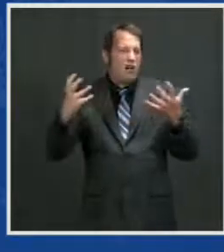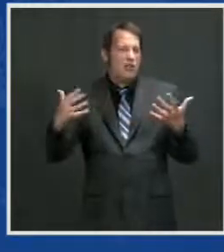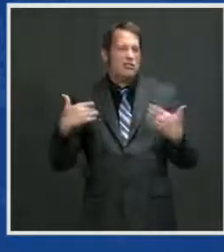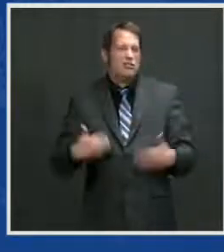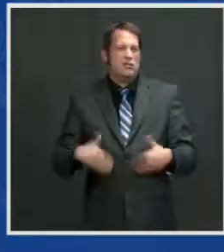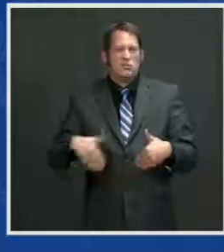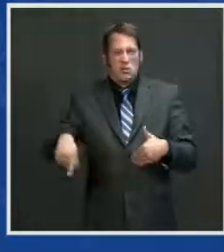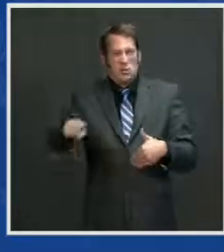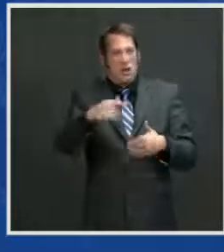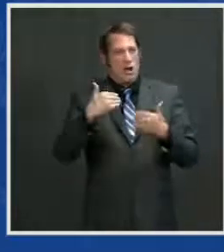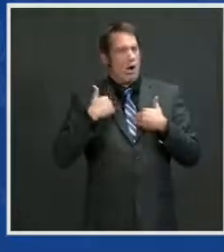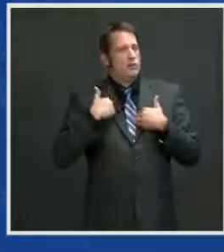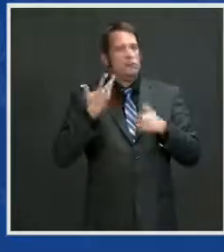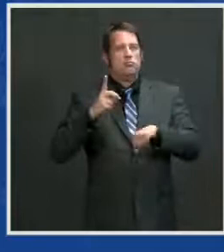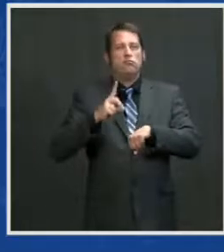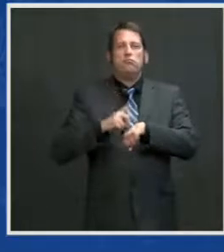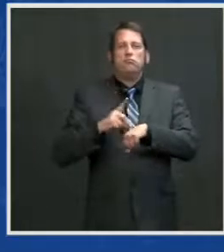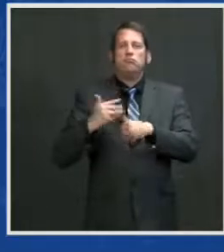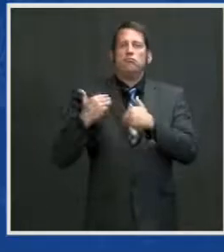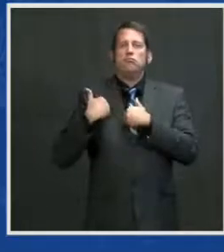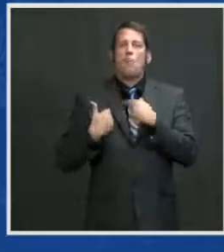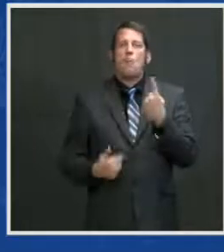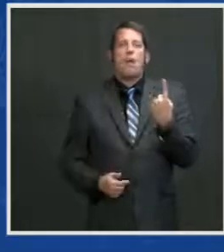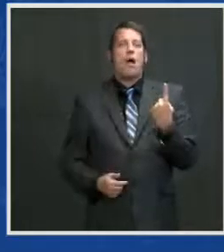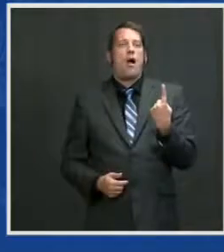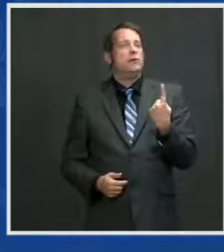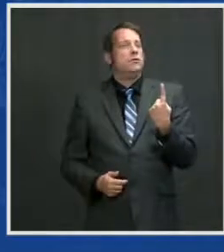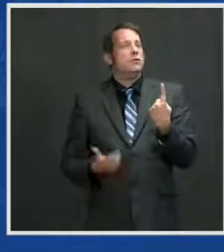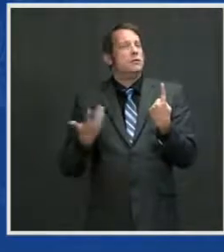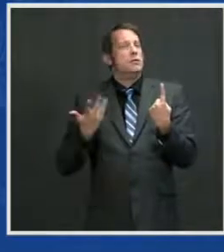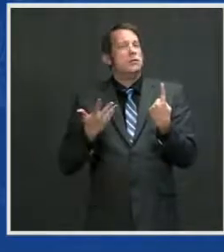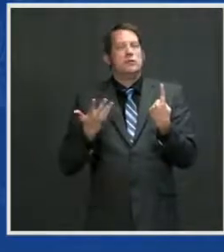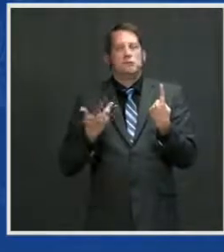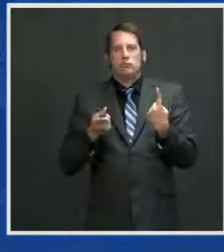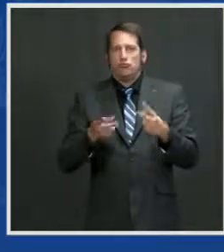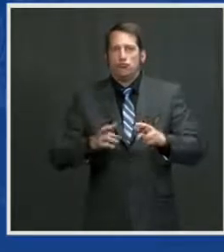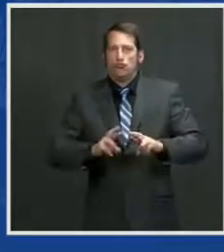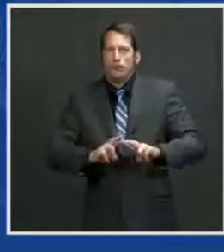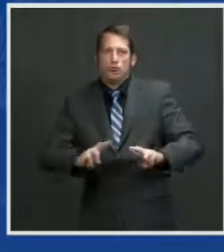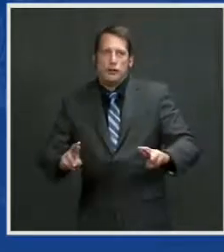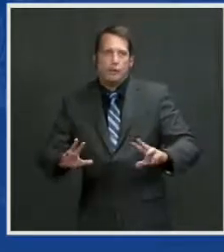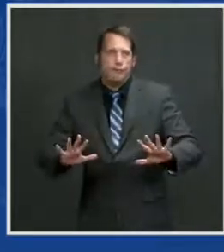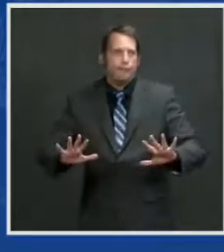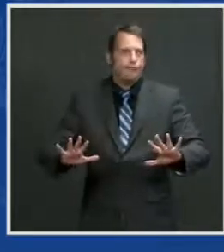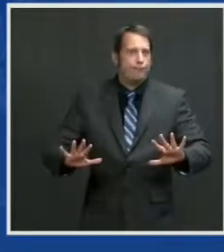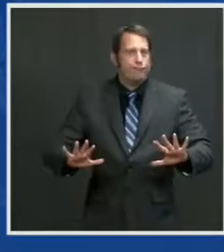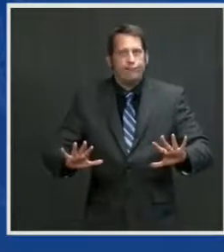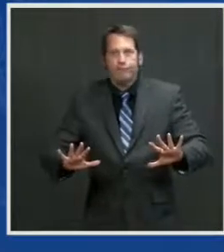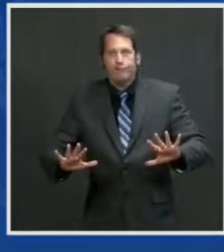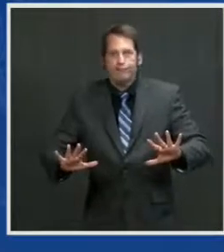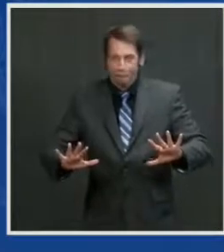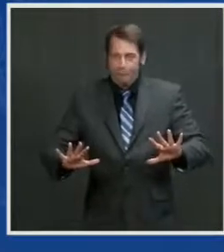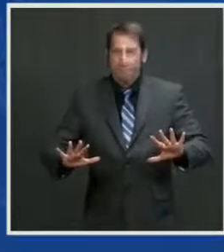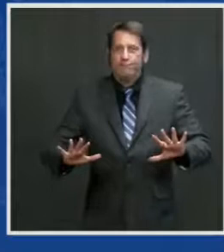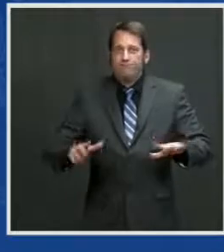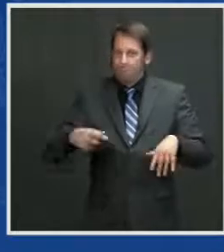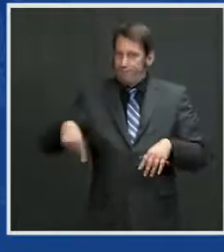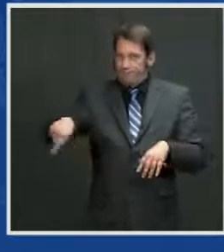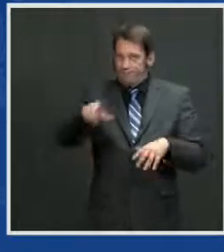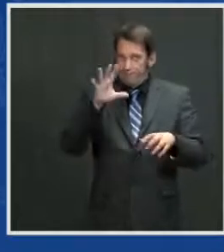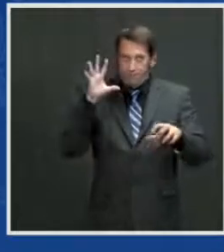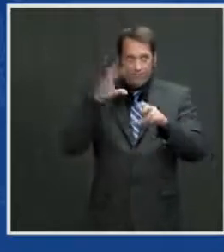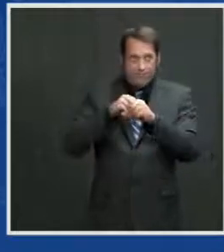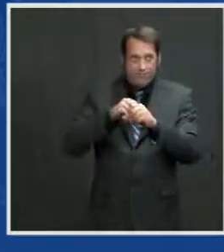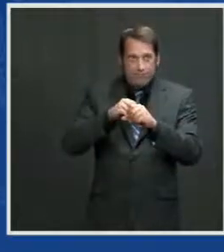And that's to properly prepare and equip the women and men we send into harm's way and to care for you and your families both while you're